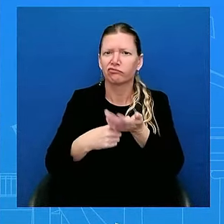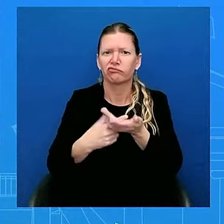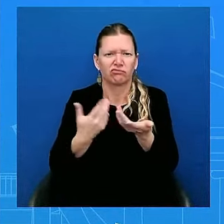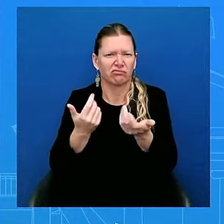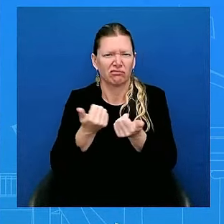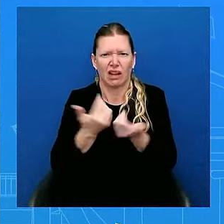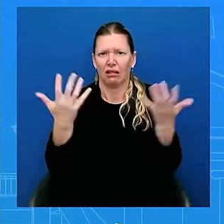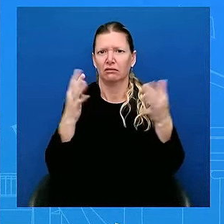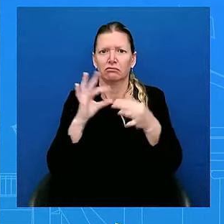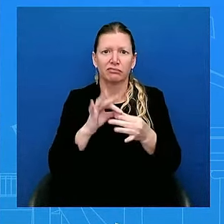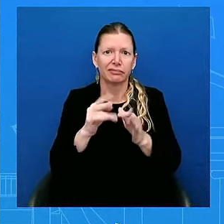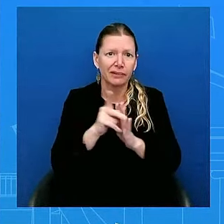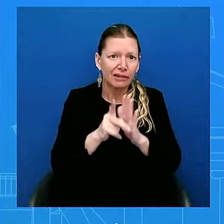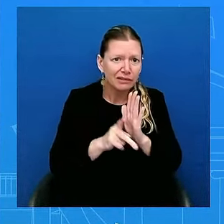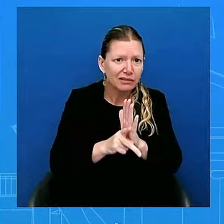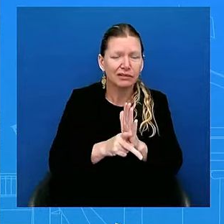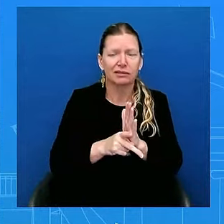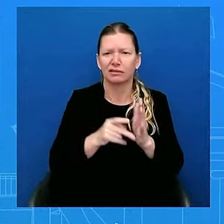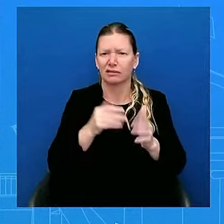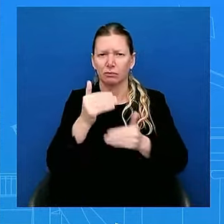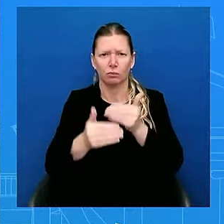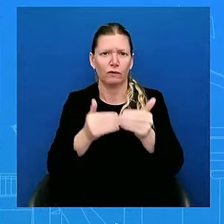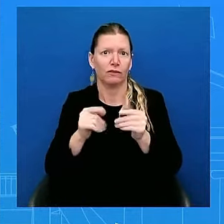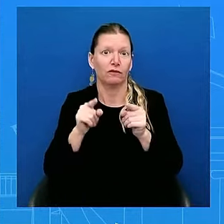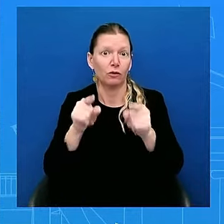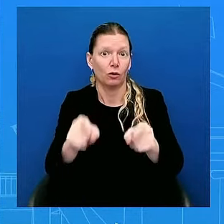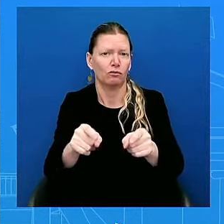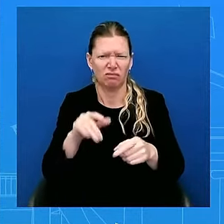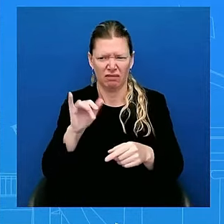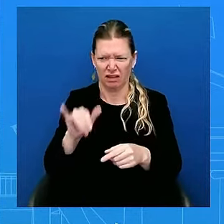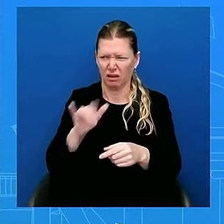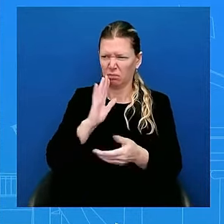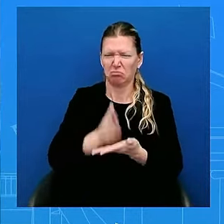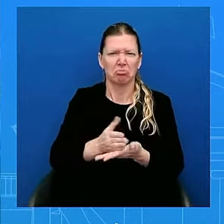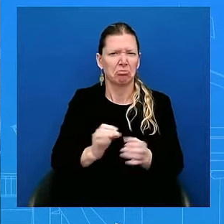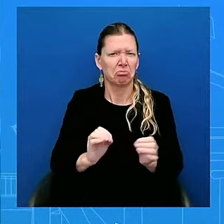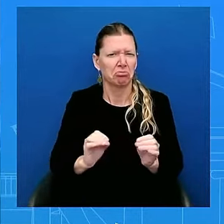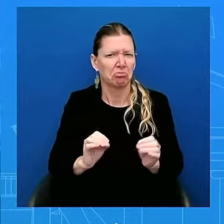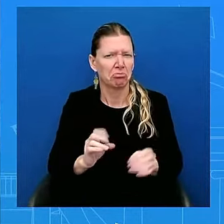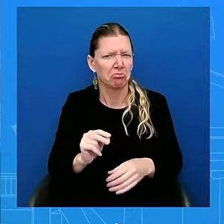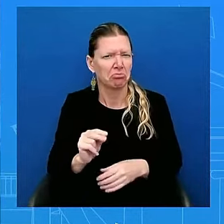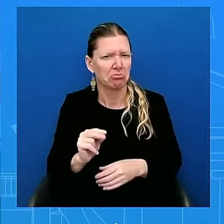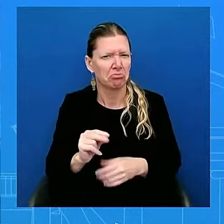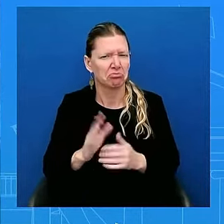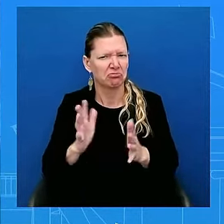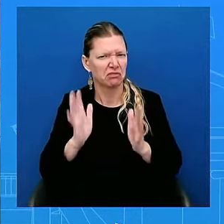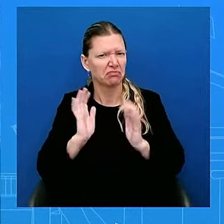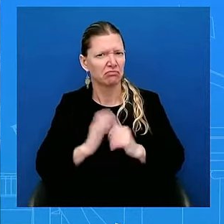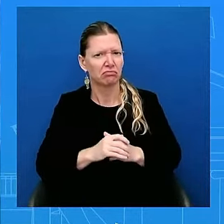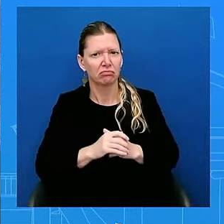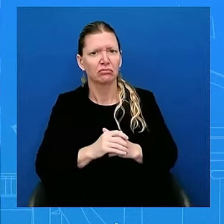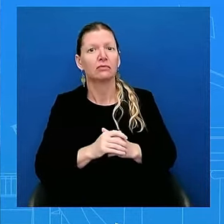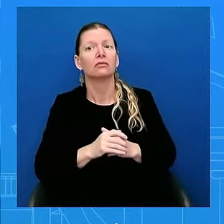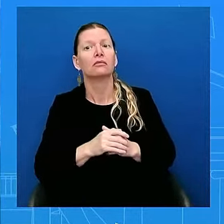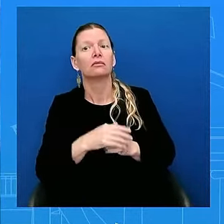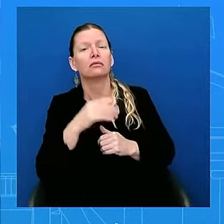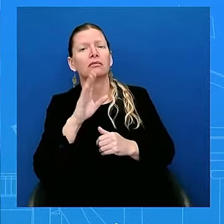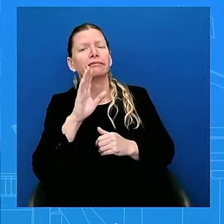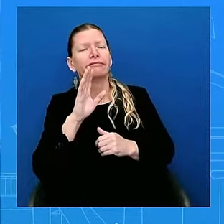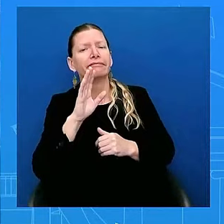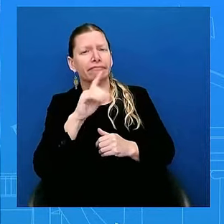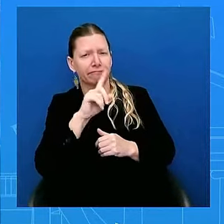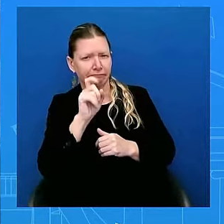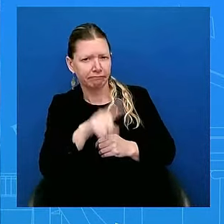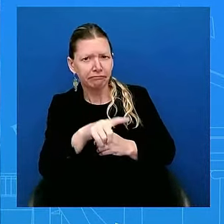to stop. And I'll leave it there. And on the timing of his decision, it's now been widely reported that when Senator Chuck Schumer